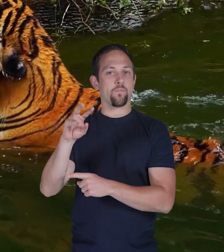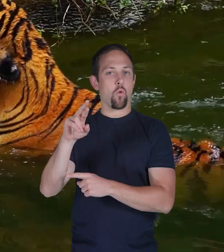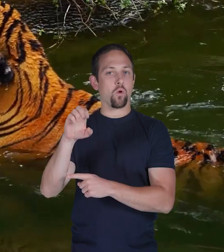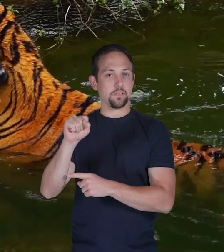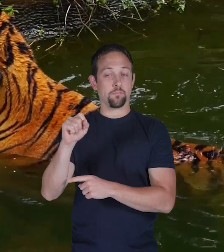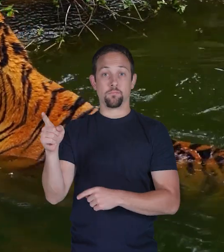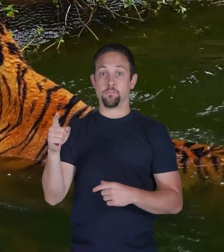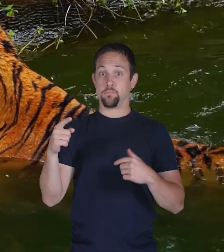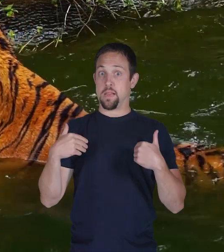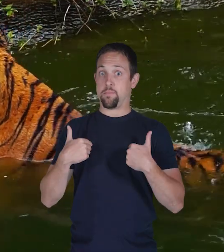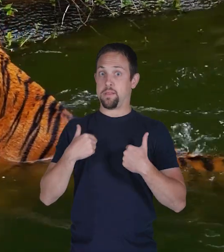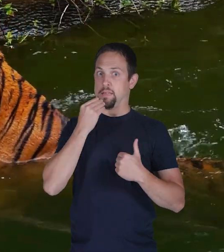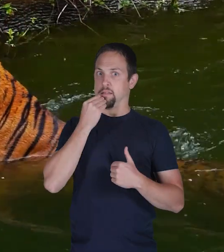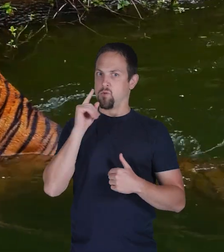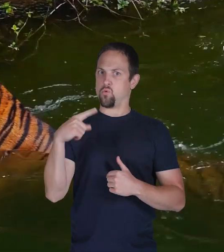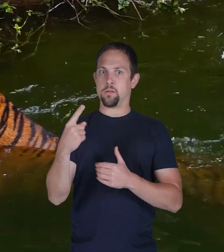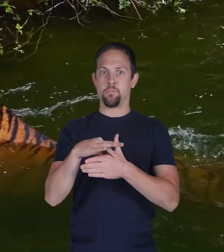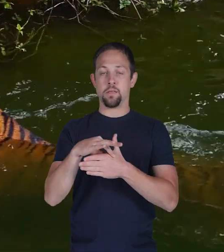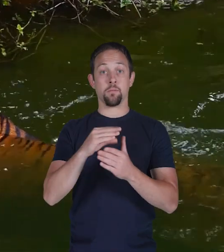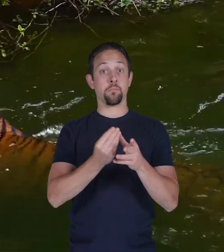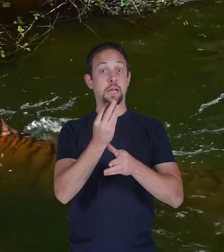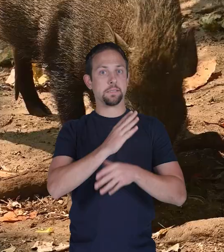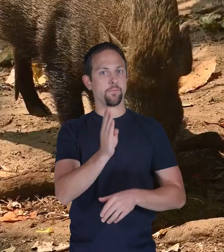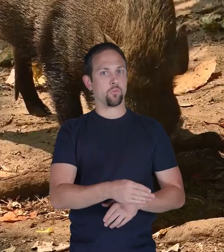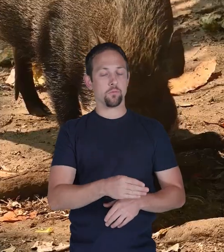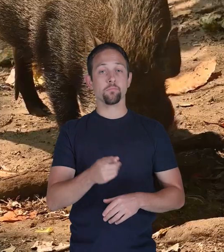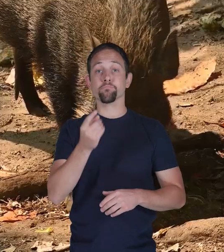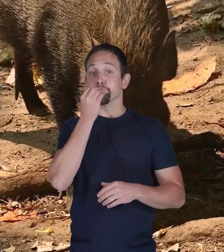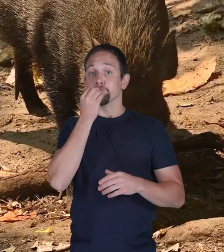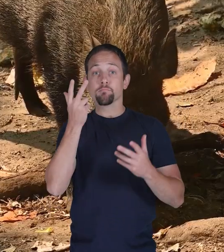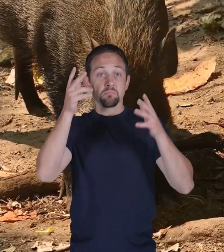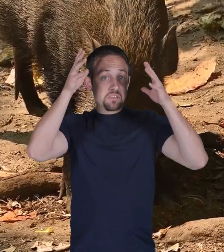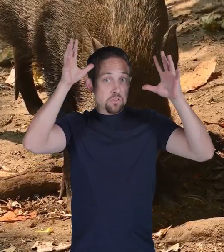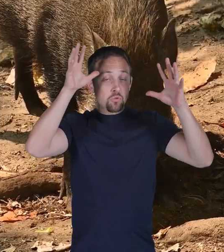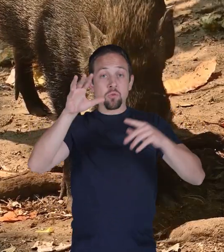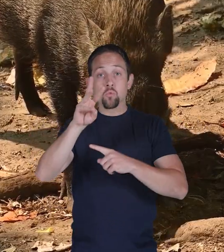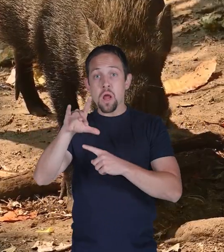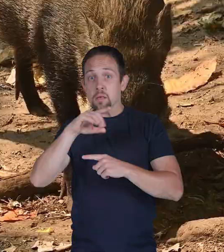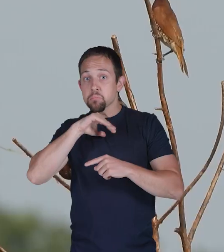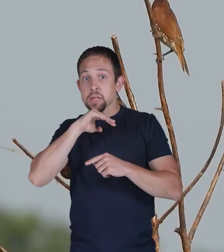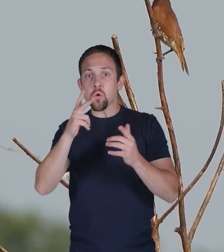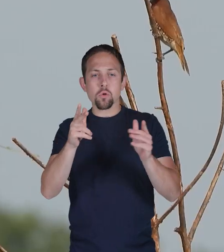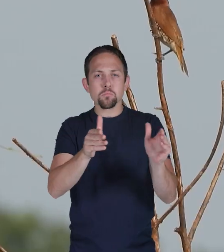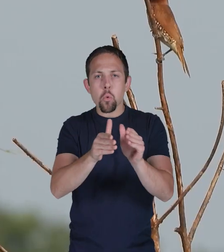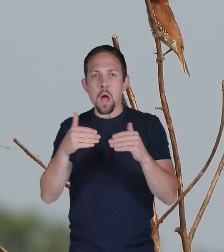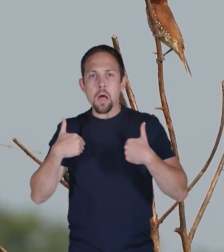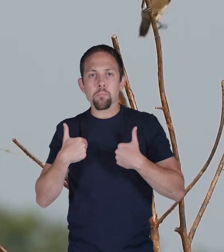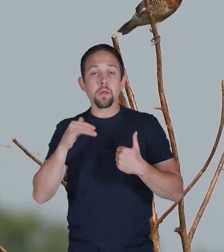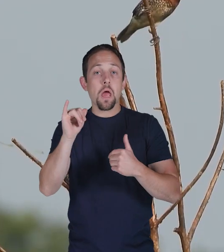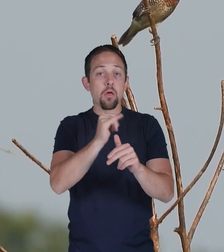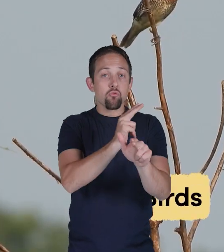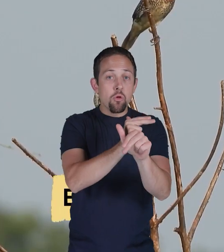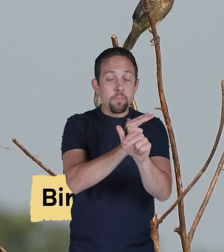animals that eat only meat and never plants. Their diet includes deer, wild pigs, and smaller animals,